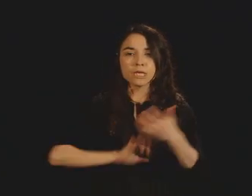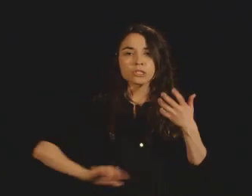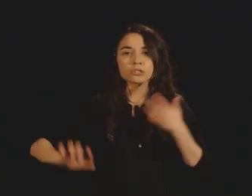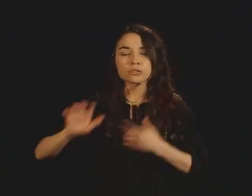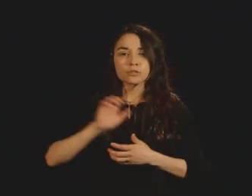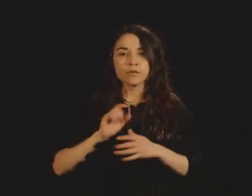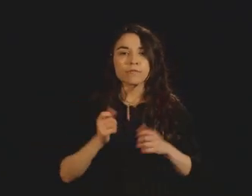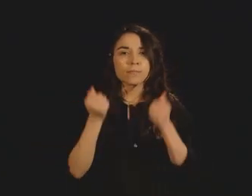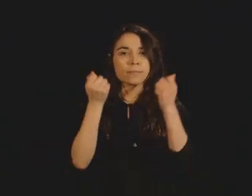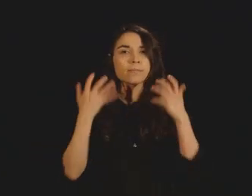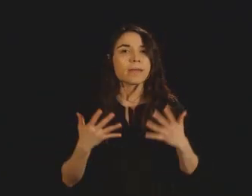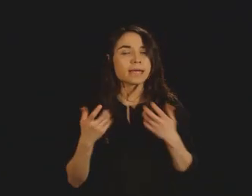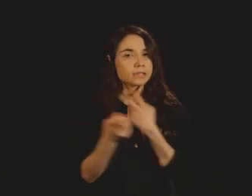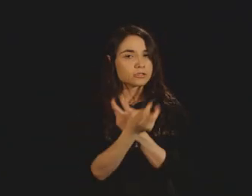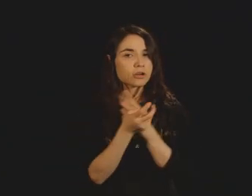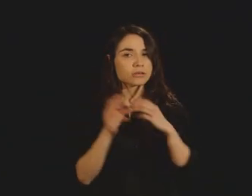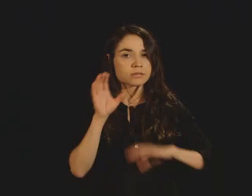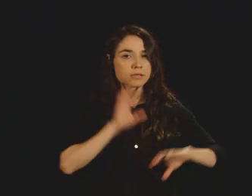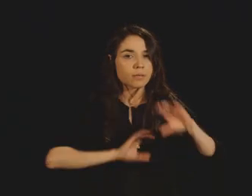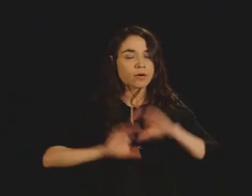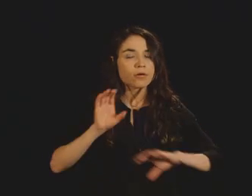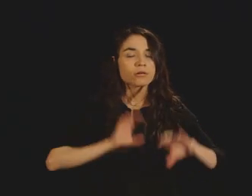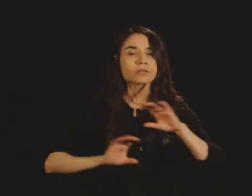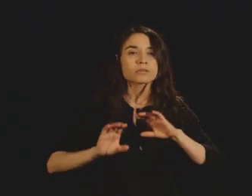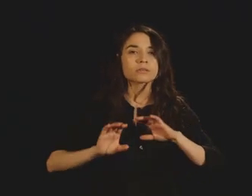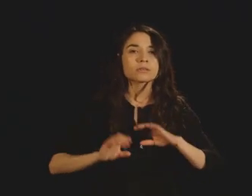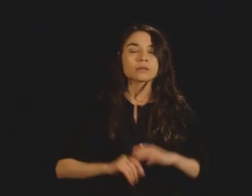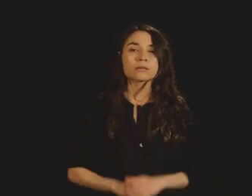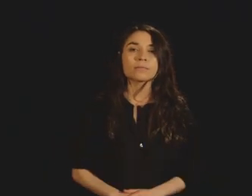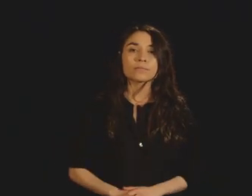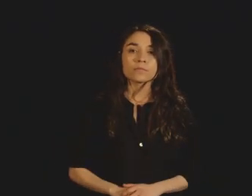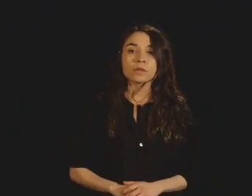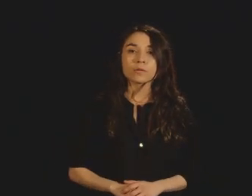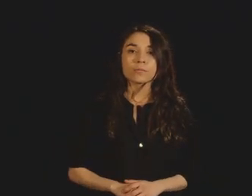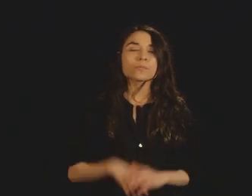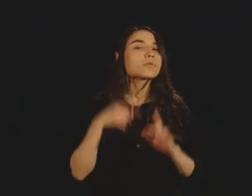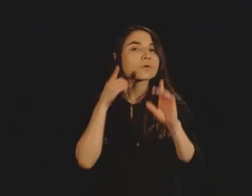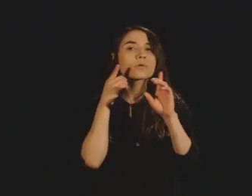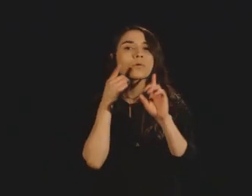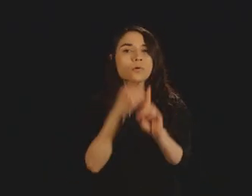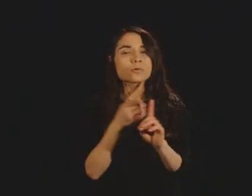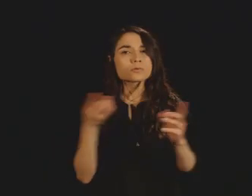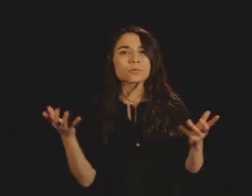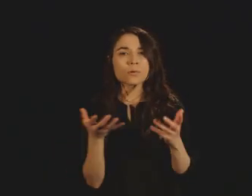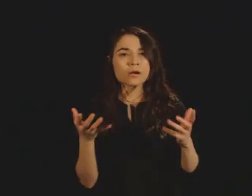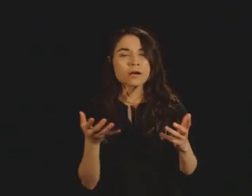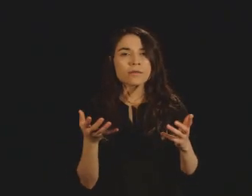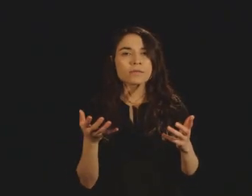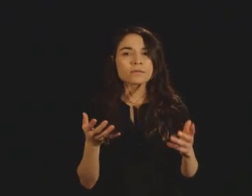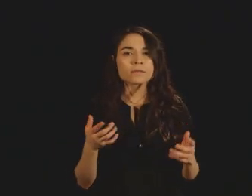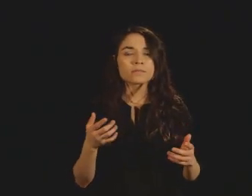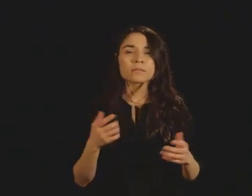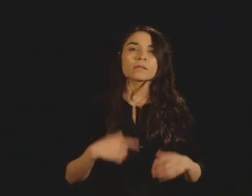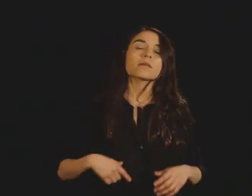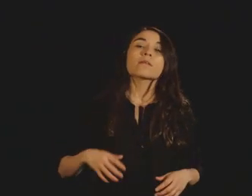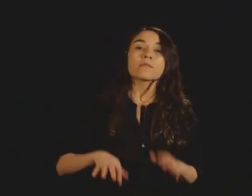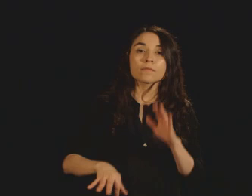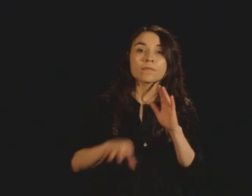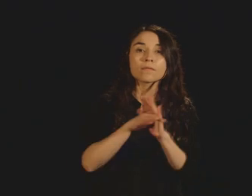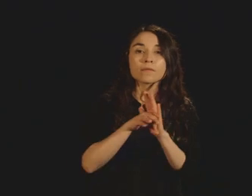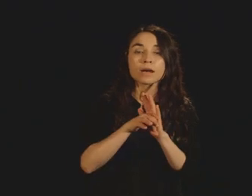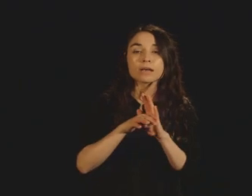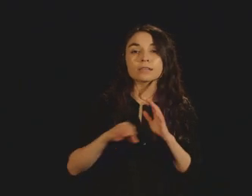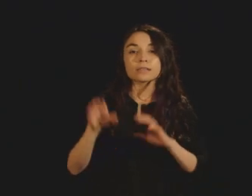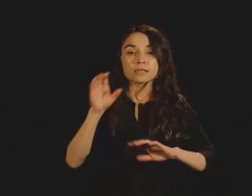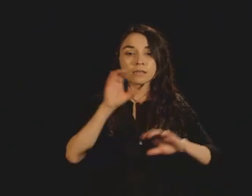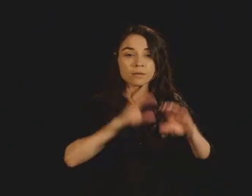in cleaning up an oil spill is to find dispersants that can be put on an oil spill that